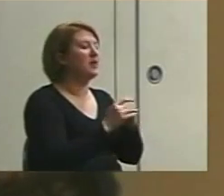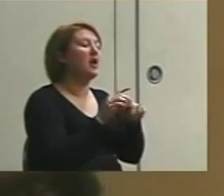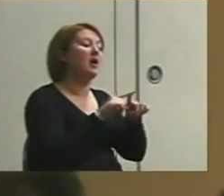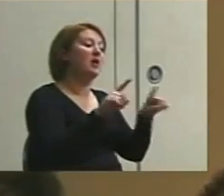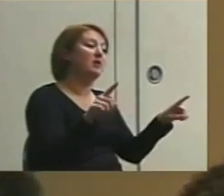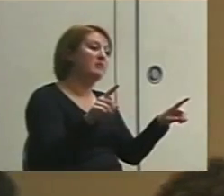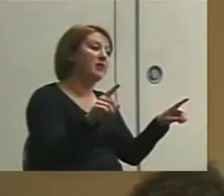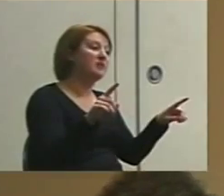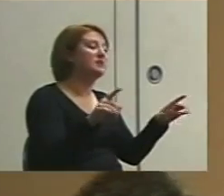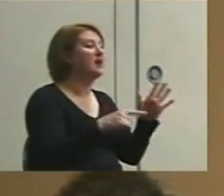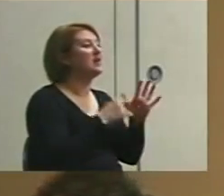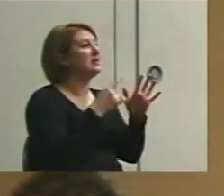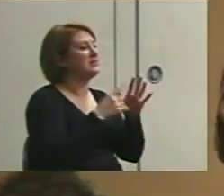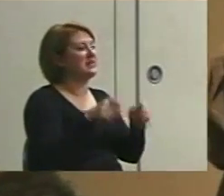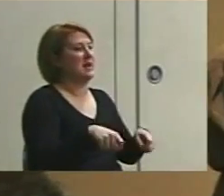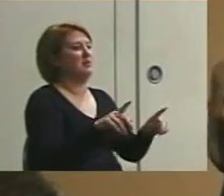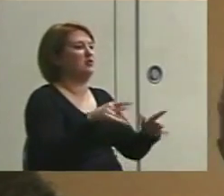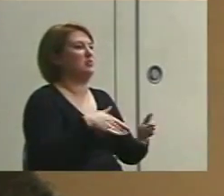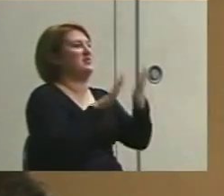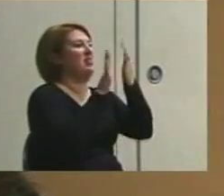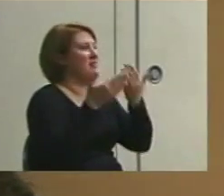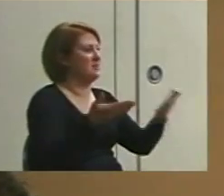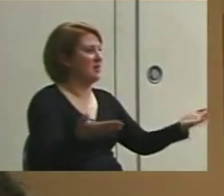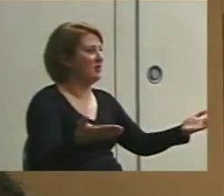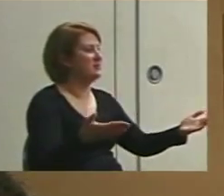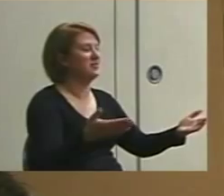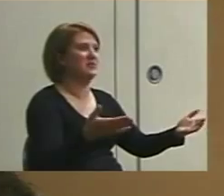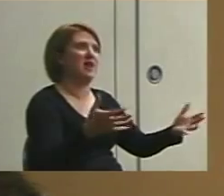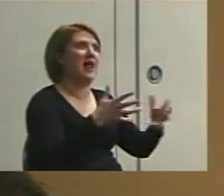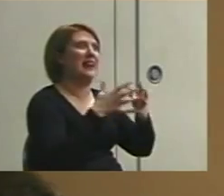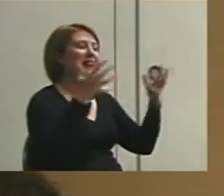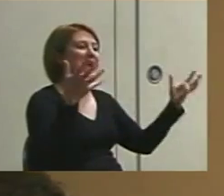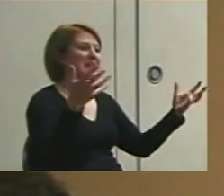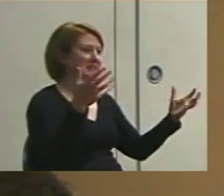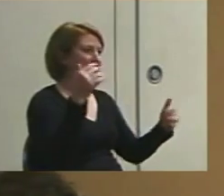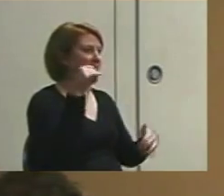But, sometimes those opportunities present themselves a whole lot.